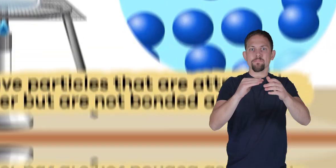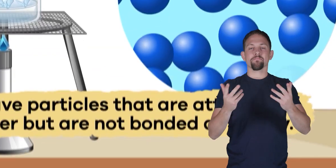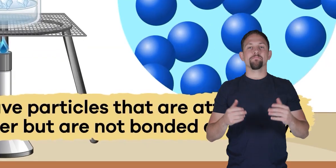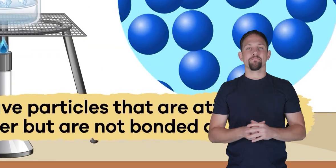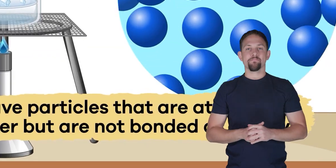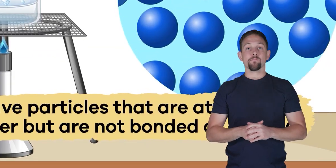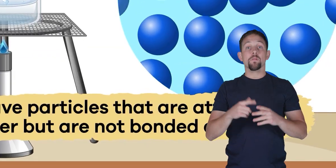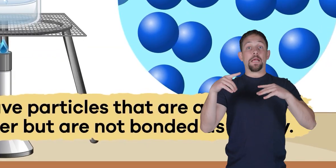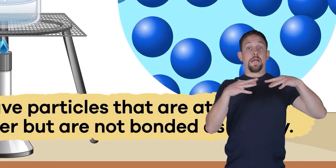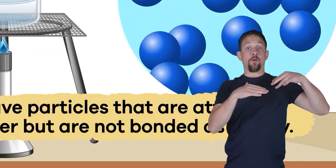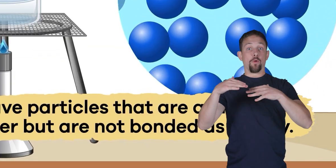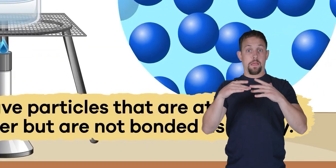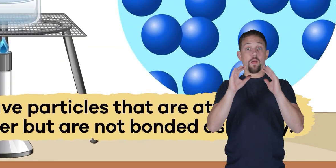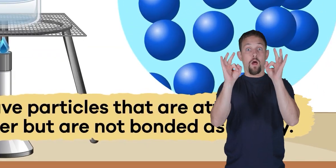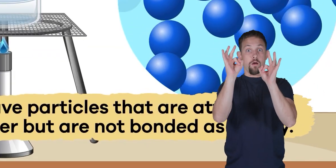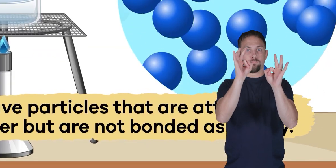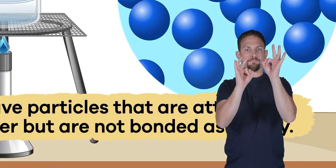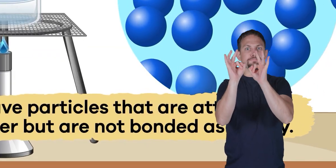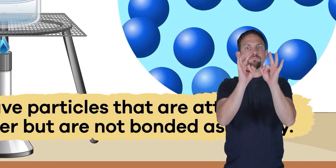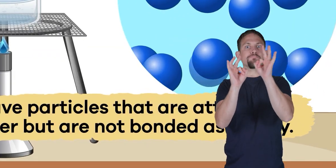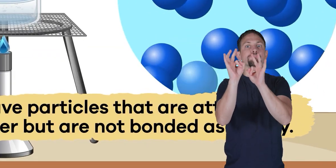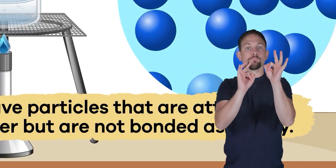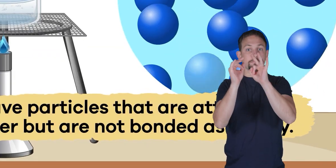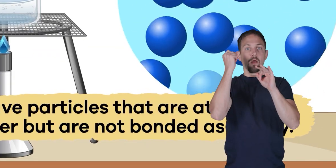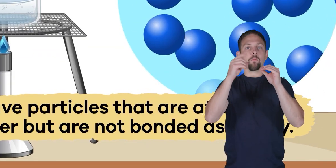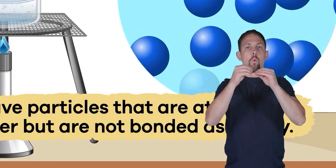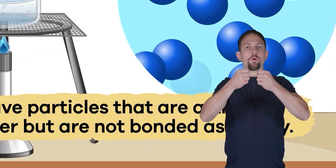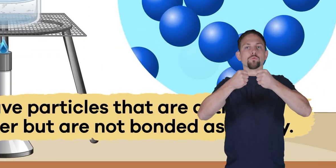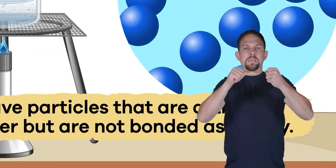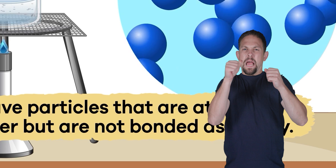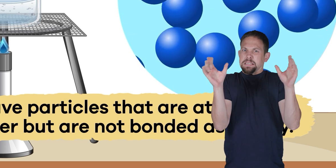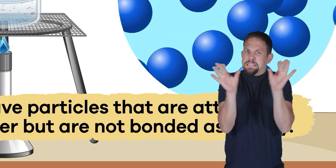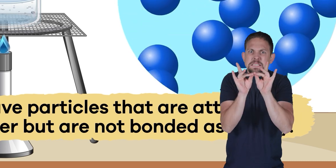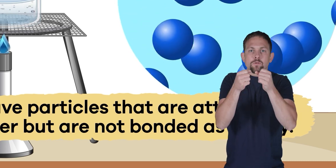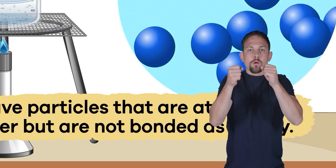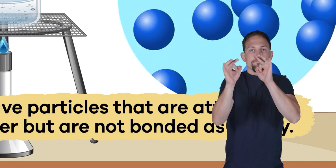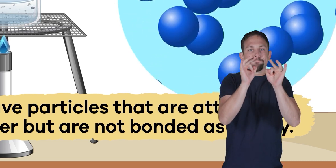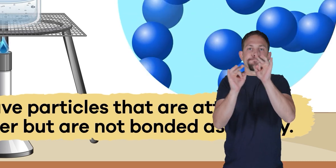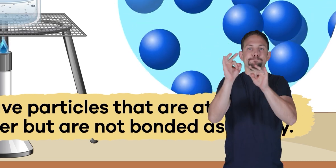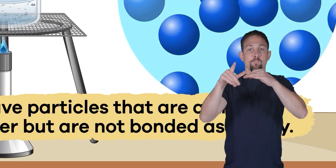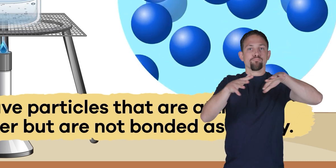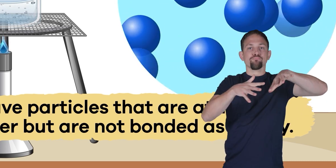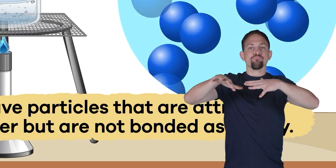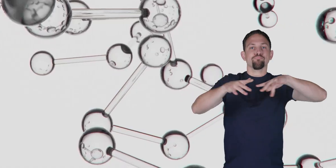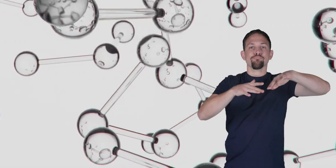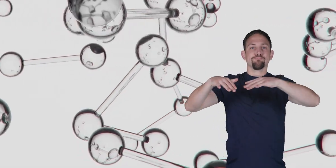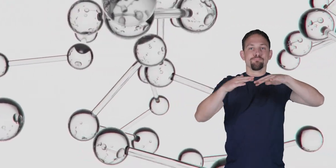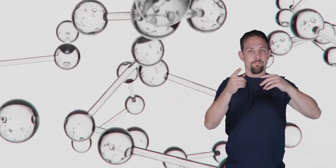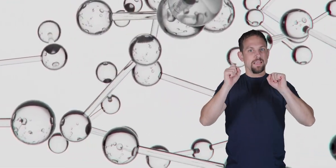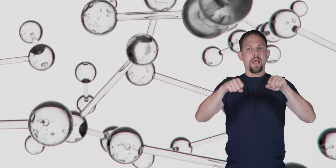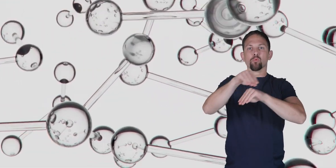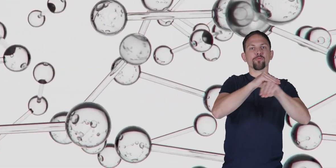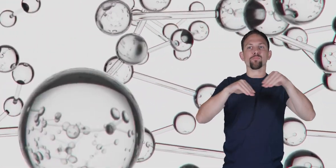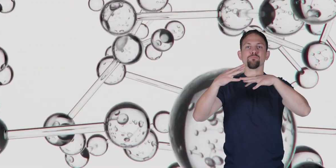liquids have particles that are attracted to each other but are not bonded as tightly they are